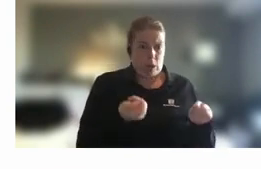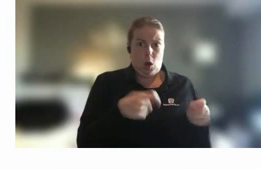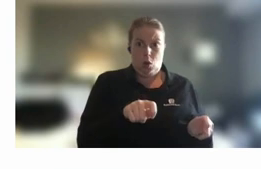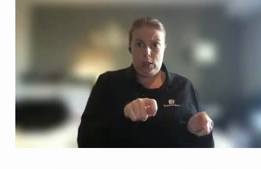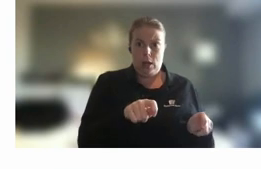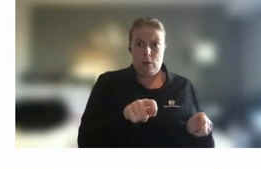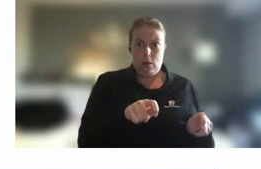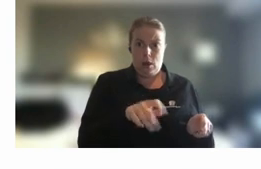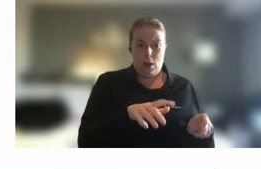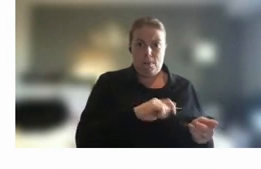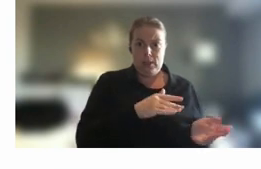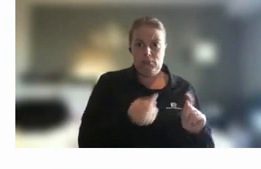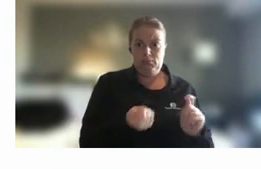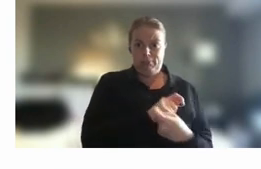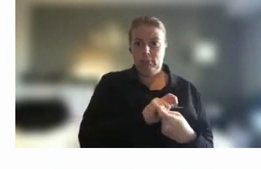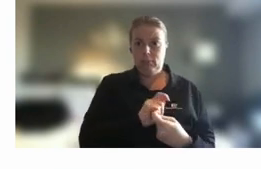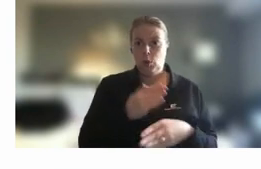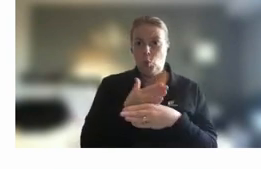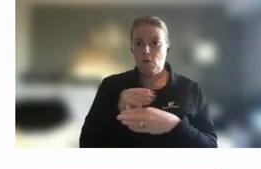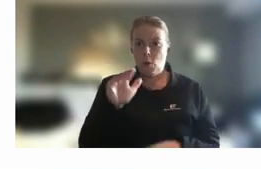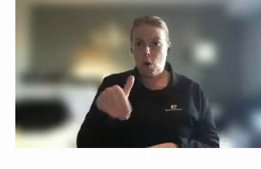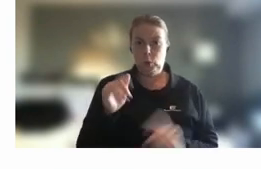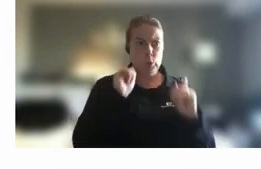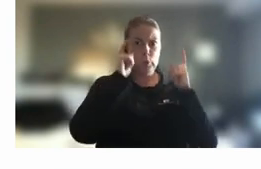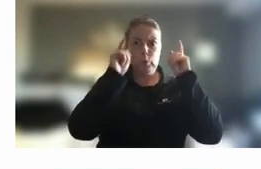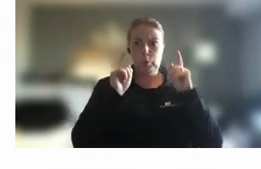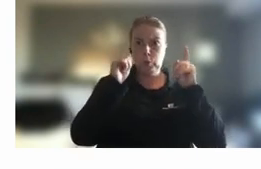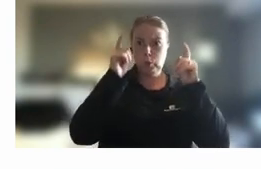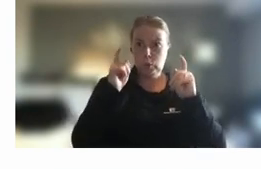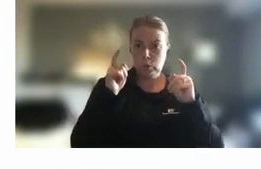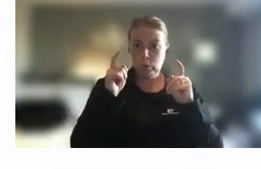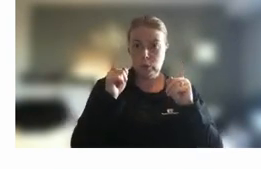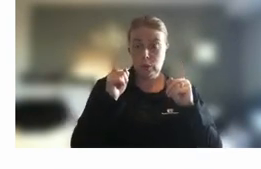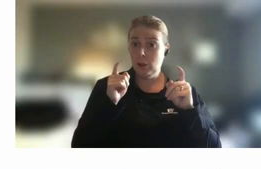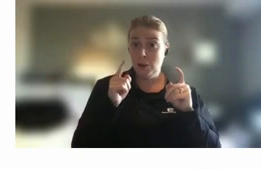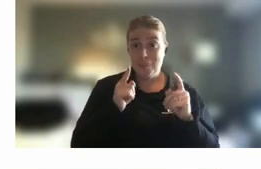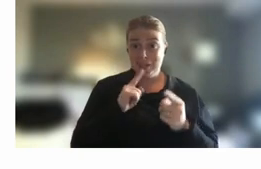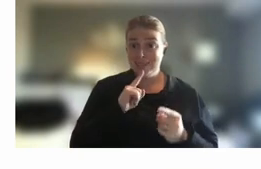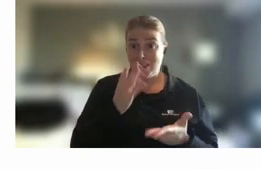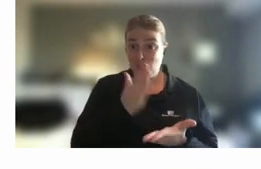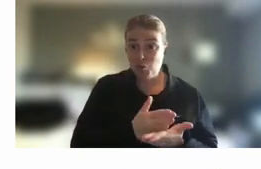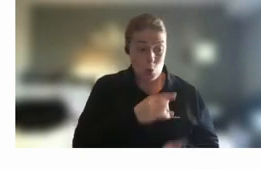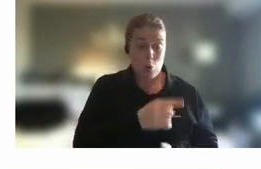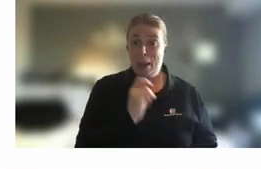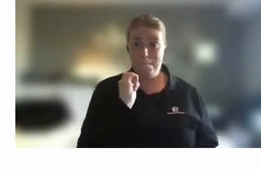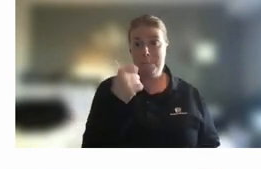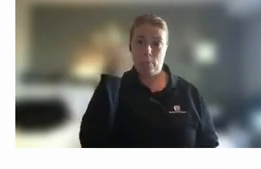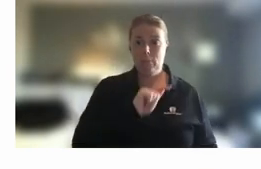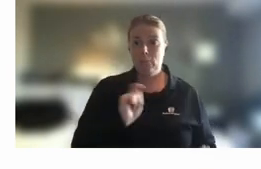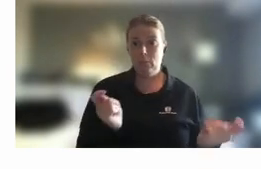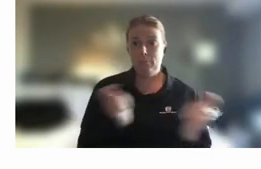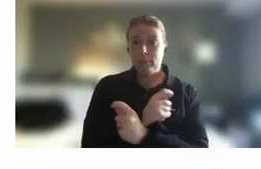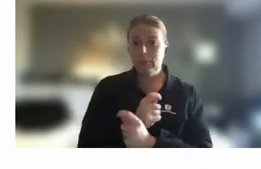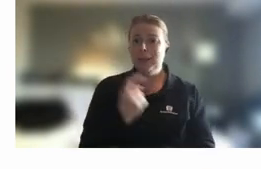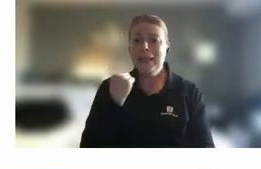to working from home and to be quite truthful they did it in a heartbeat it was just so easy and I think